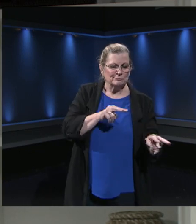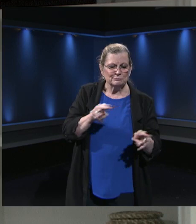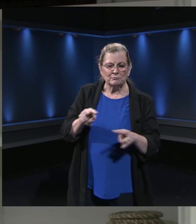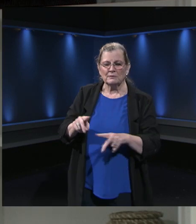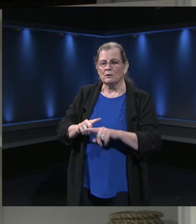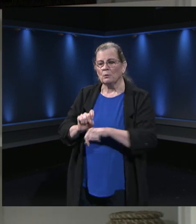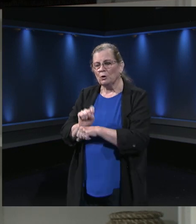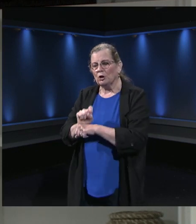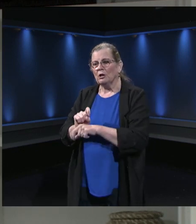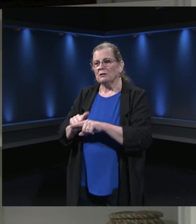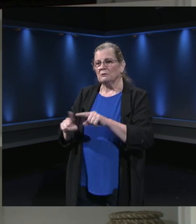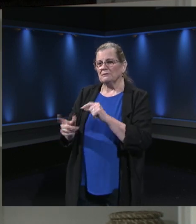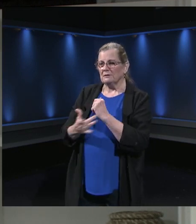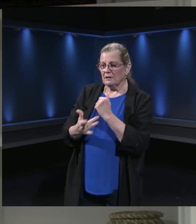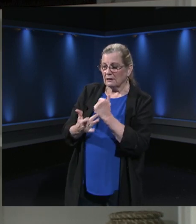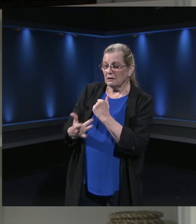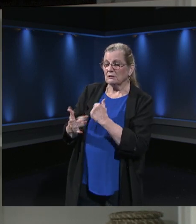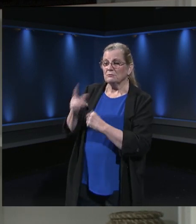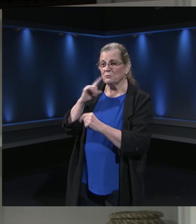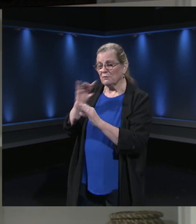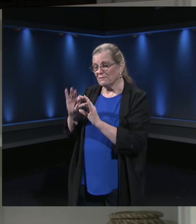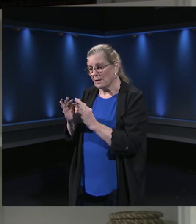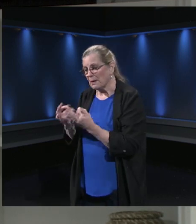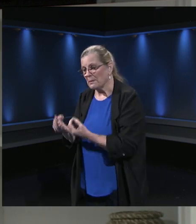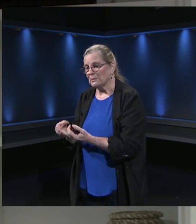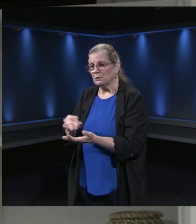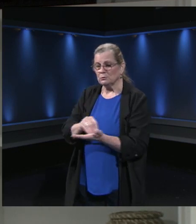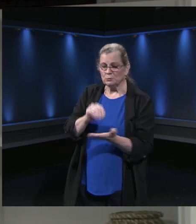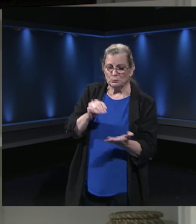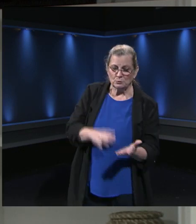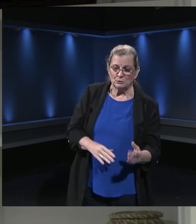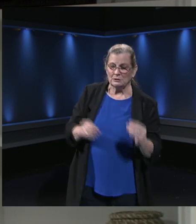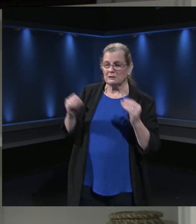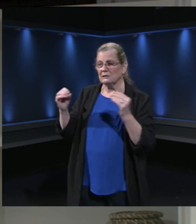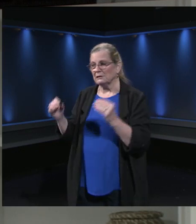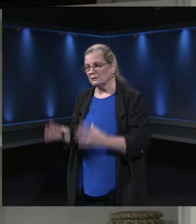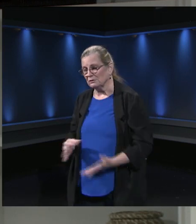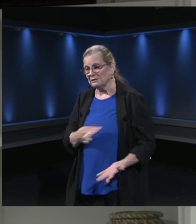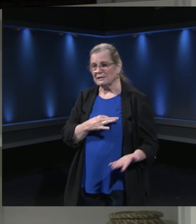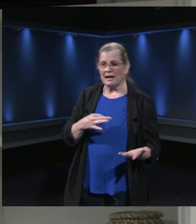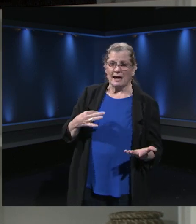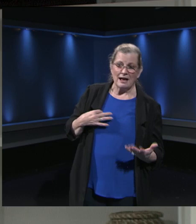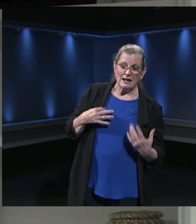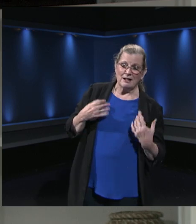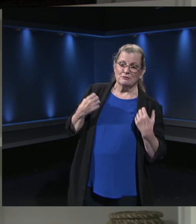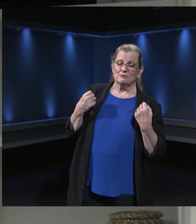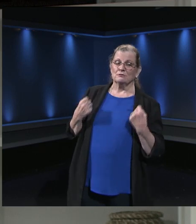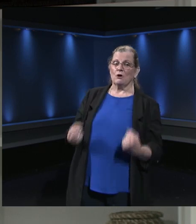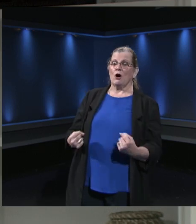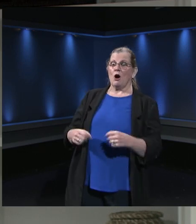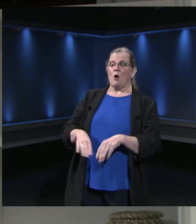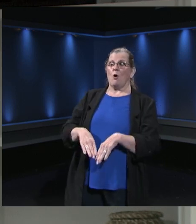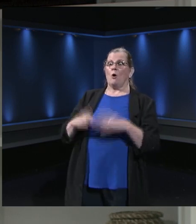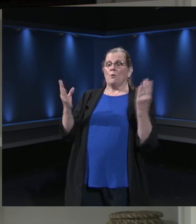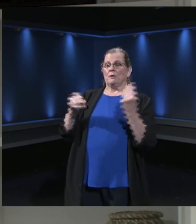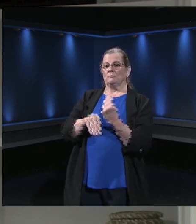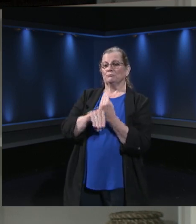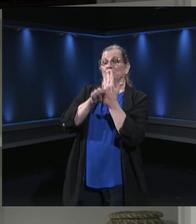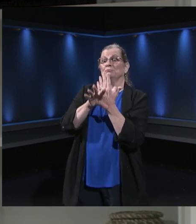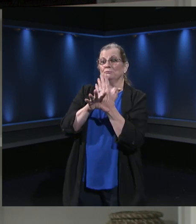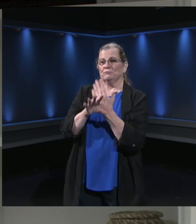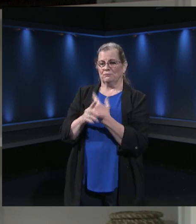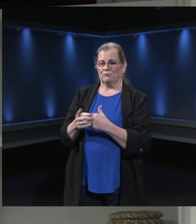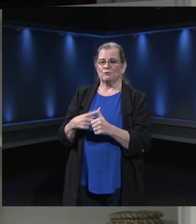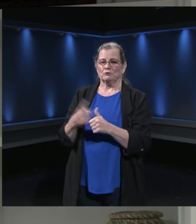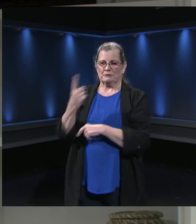and students and teachers as we prepare for a strong virtual opening next week. And a bit later, we're going to meet folks